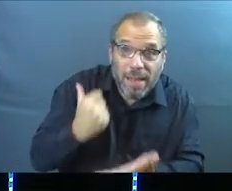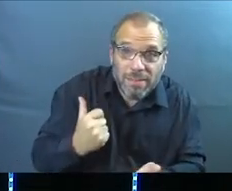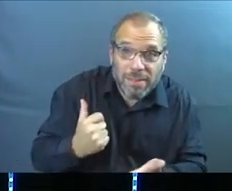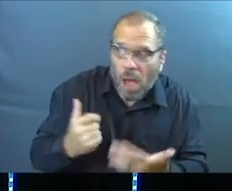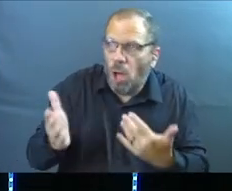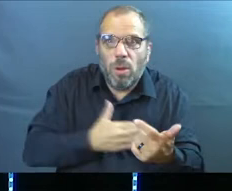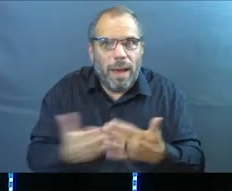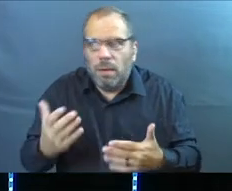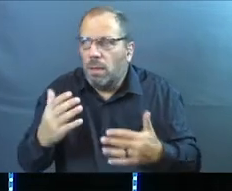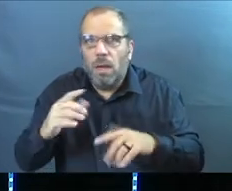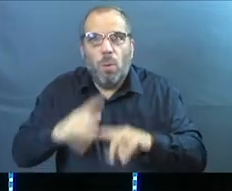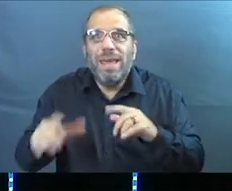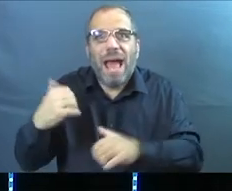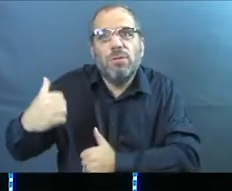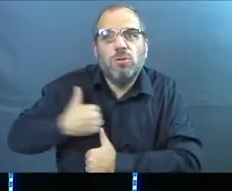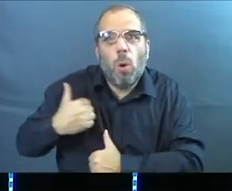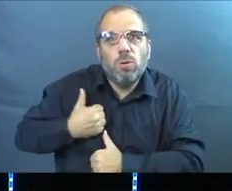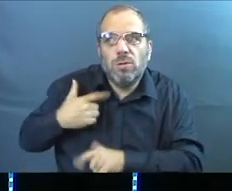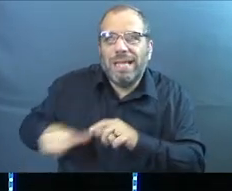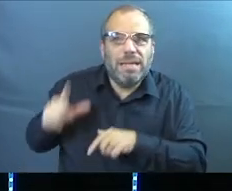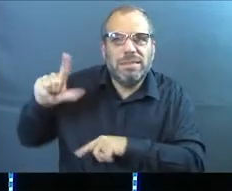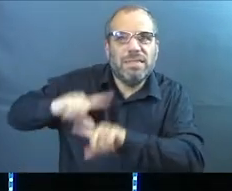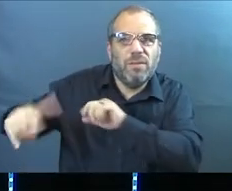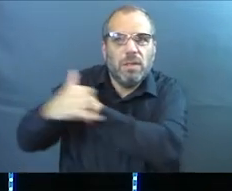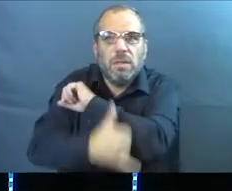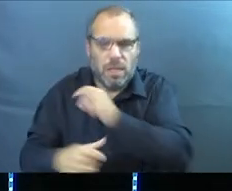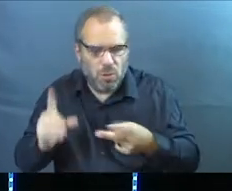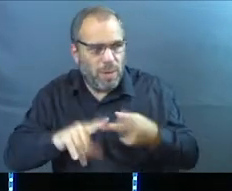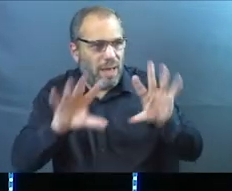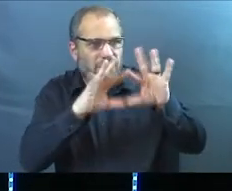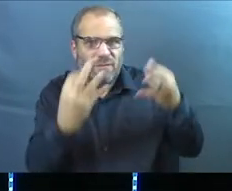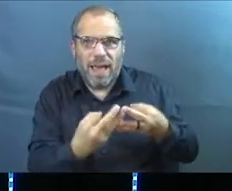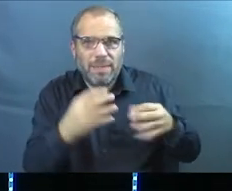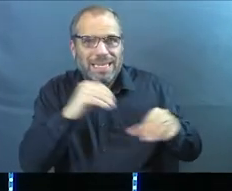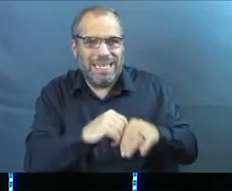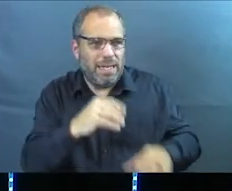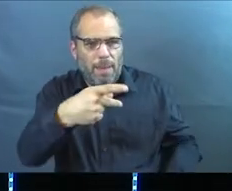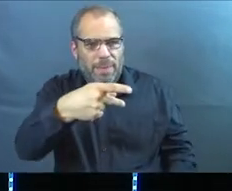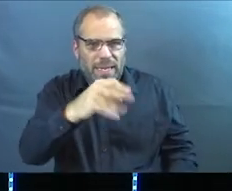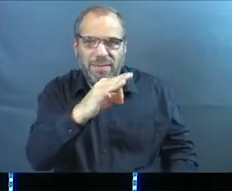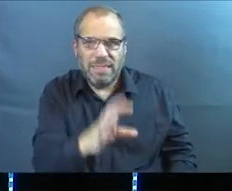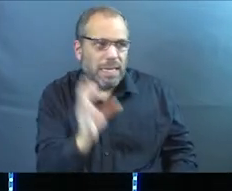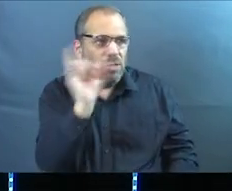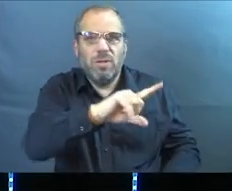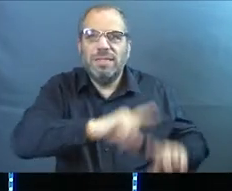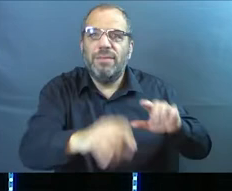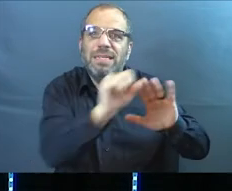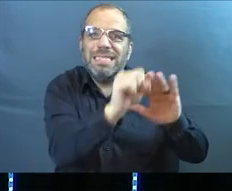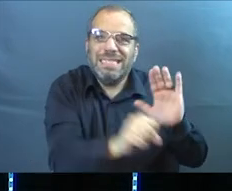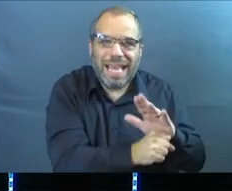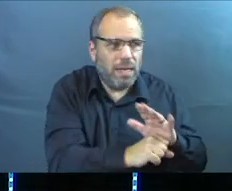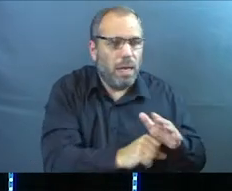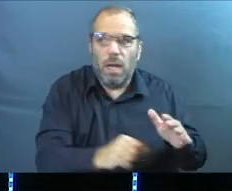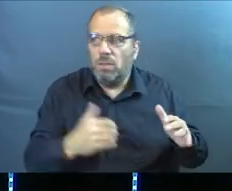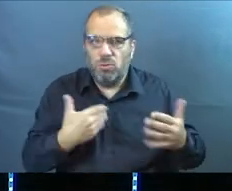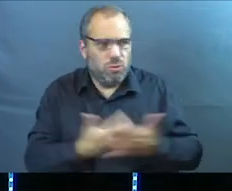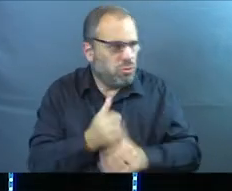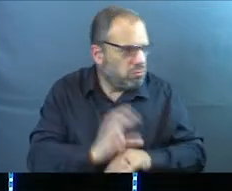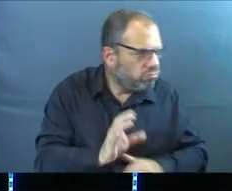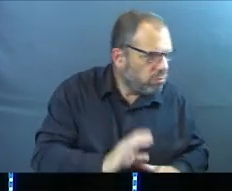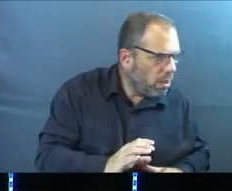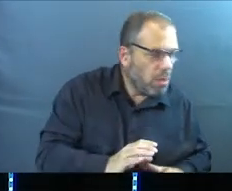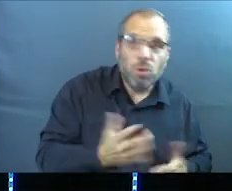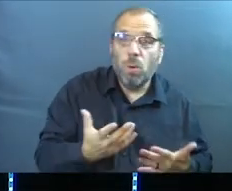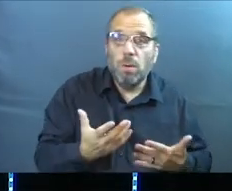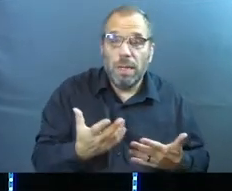No matter where they are. We got soldiers out on deployment. We got families who PCS to their next duty station and they don't have a new church